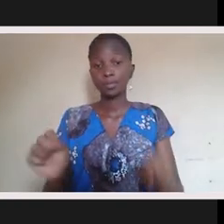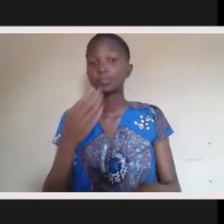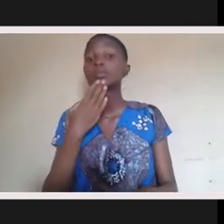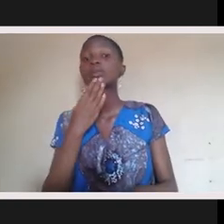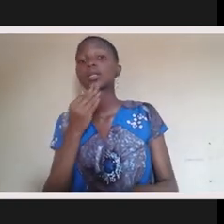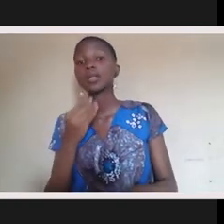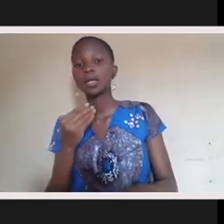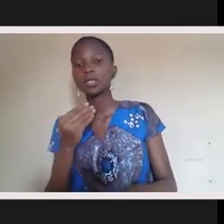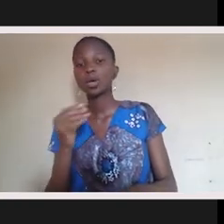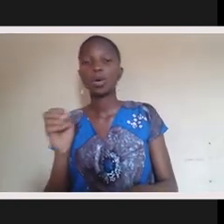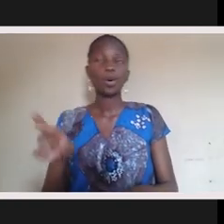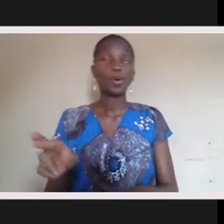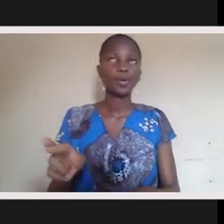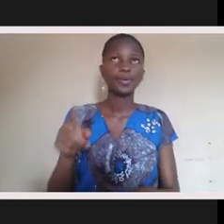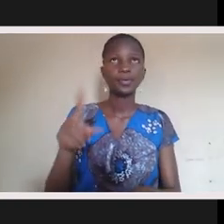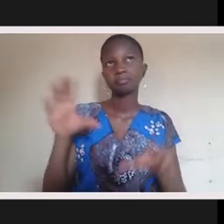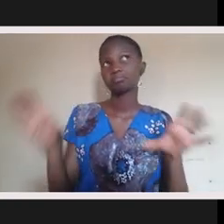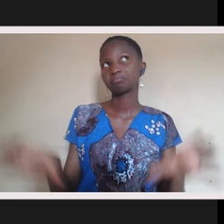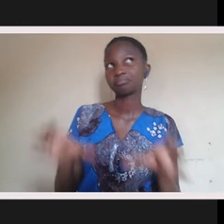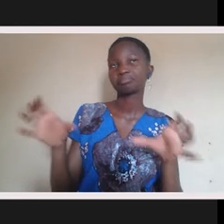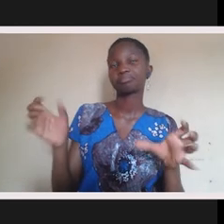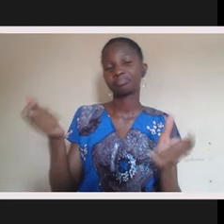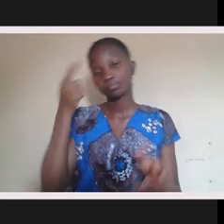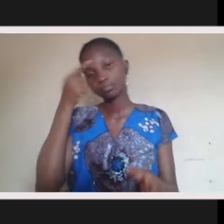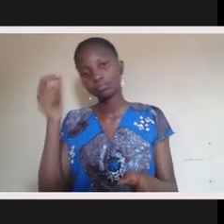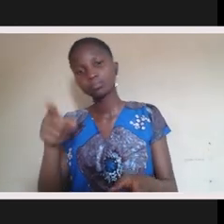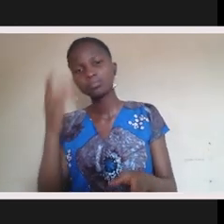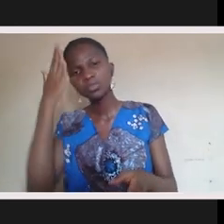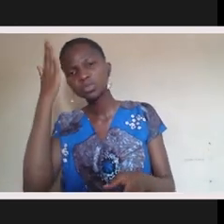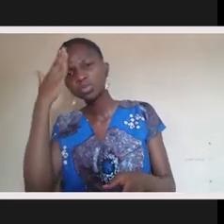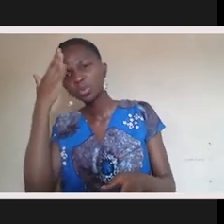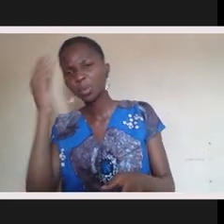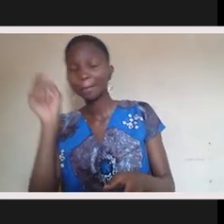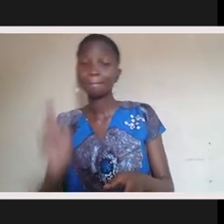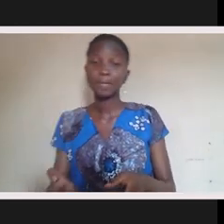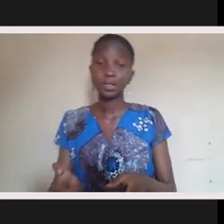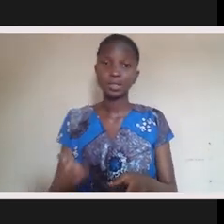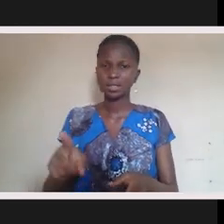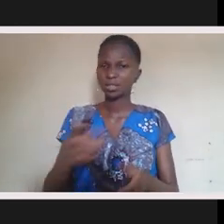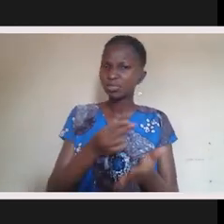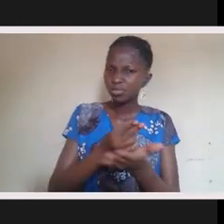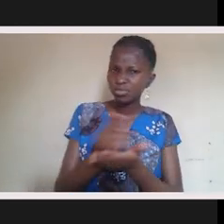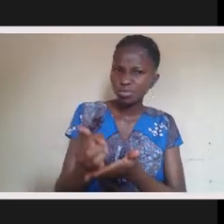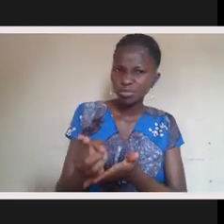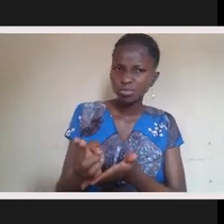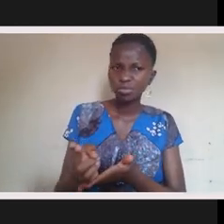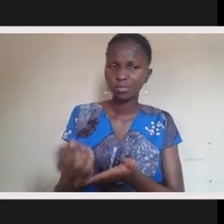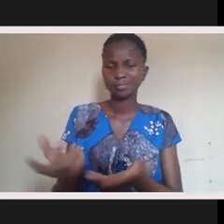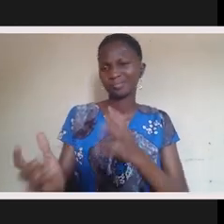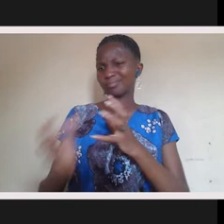just being nice or just acting this way because you kind of know you have to, in a sense? Is it genuine?